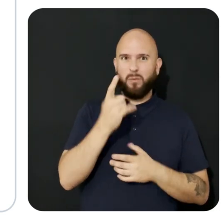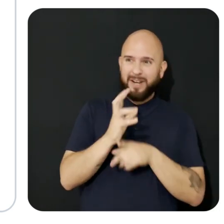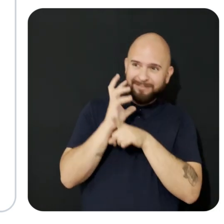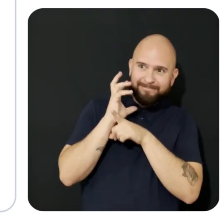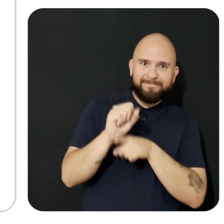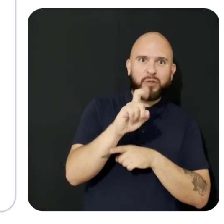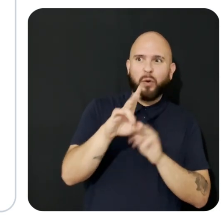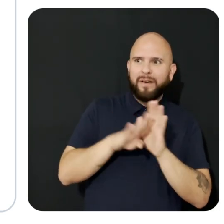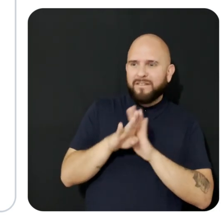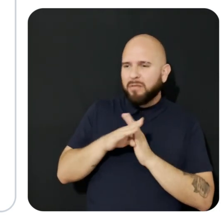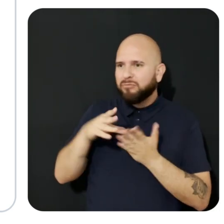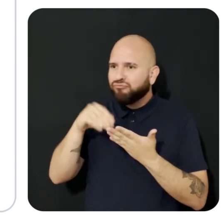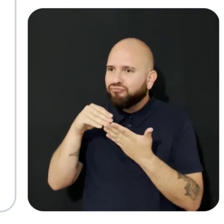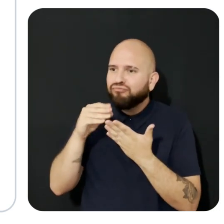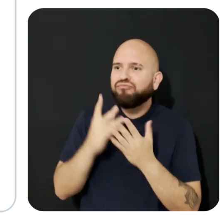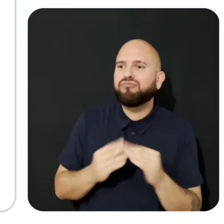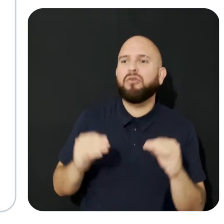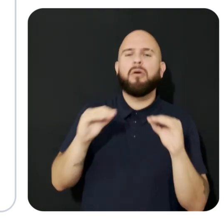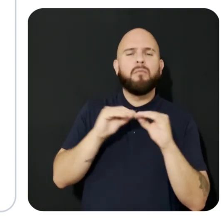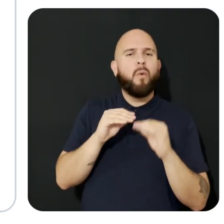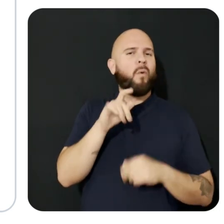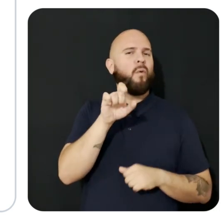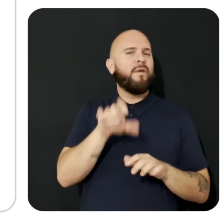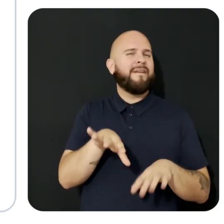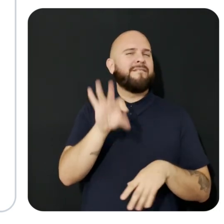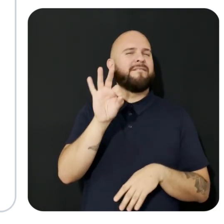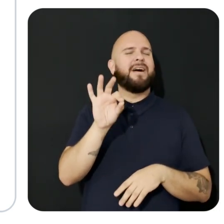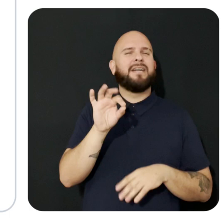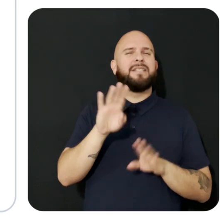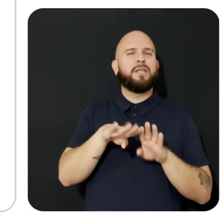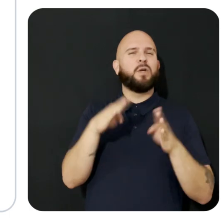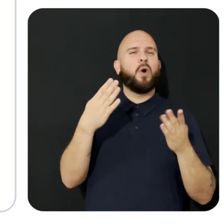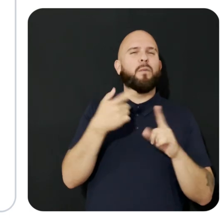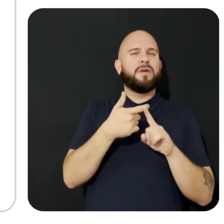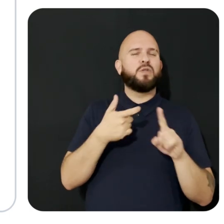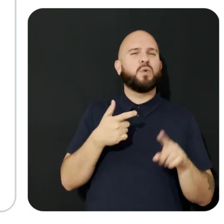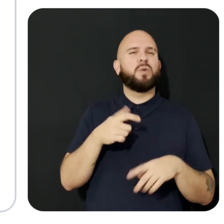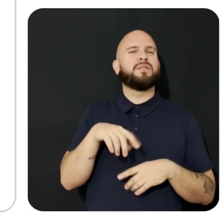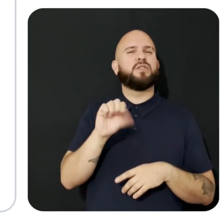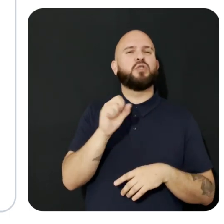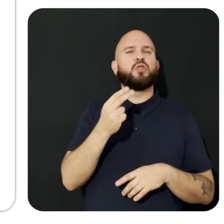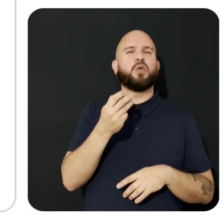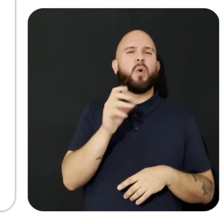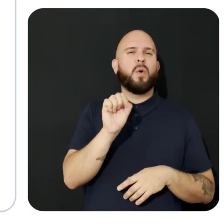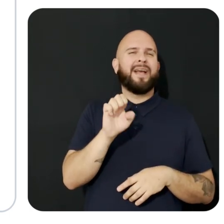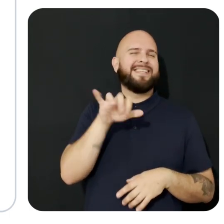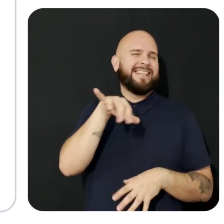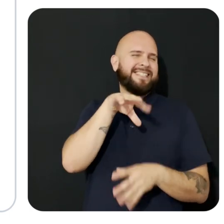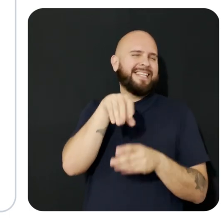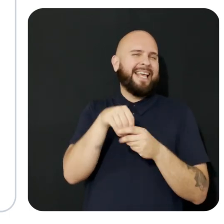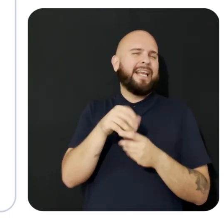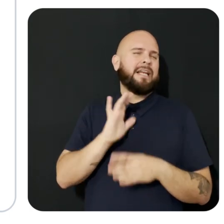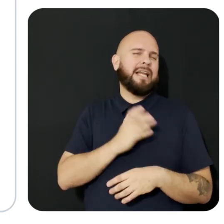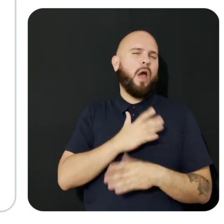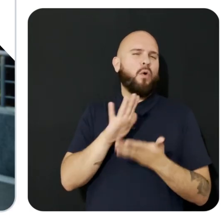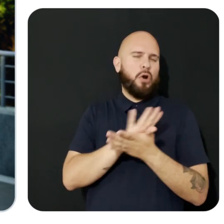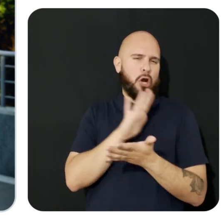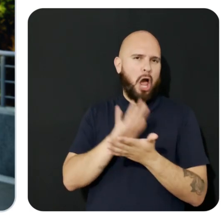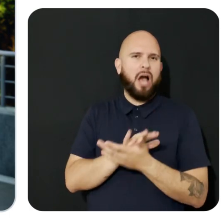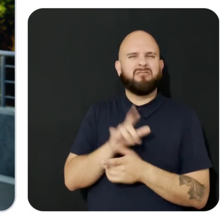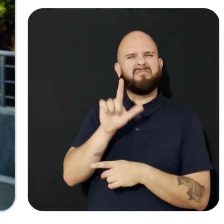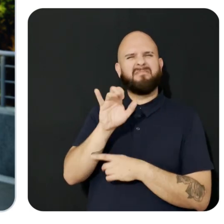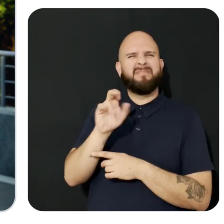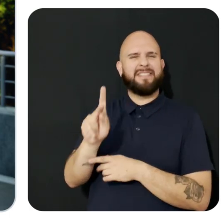development, you can find the Open Source Showcase apps on our GitHub page linked in our documentation. You can